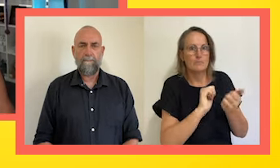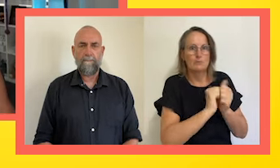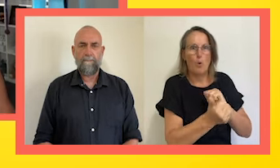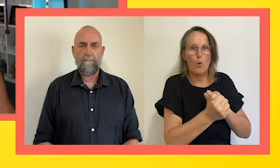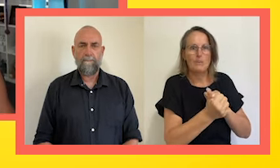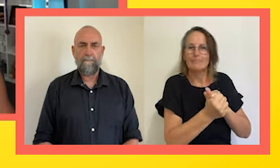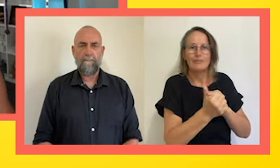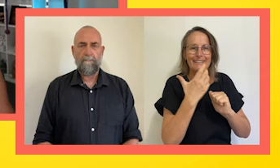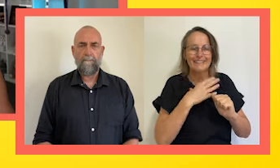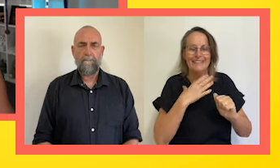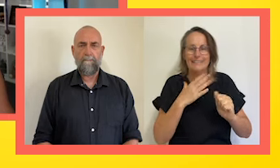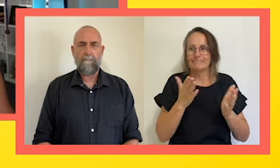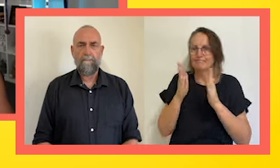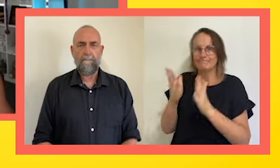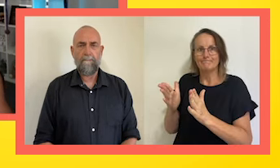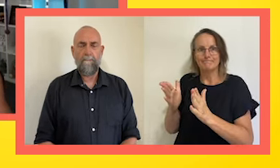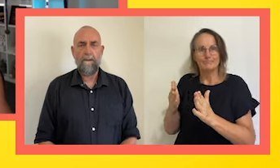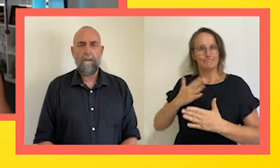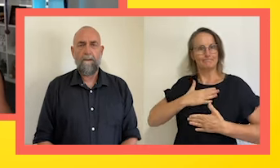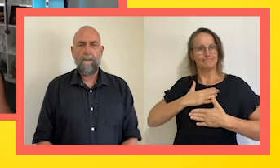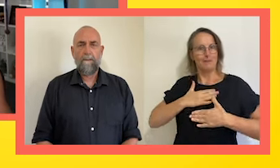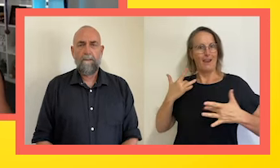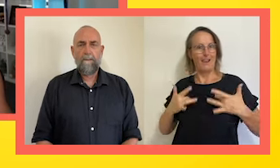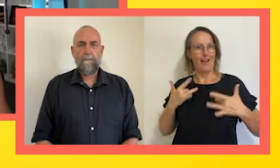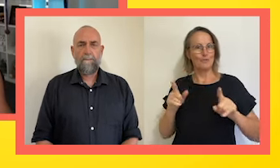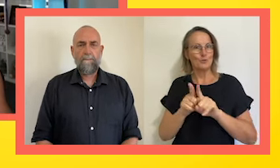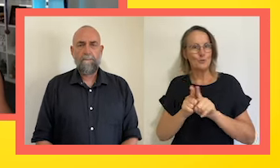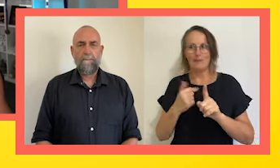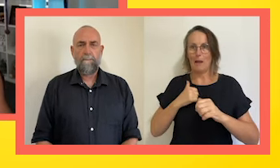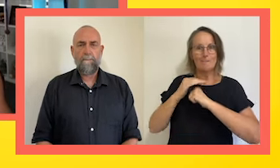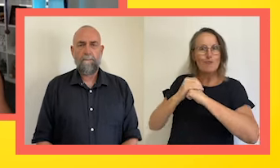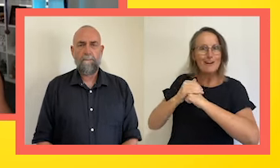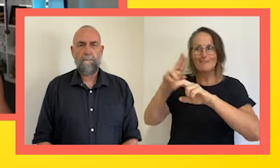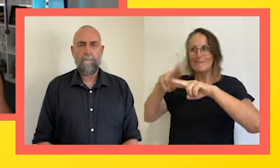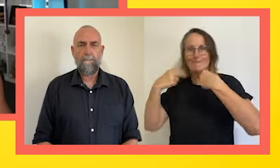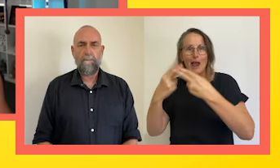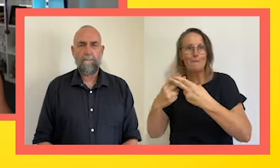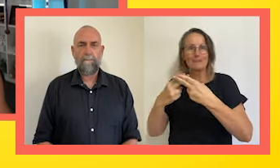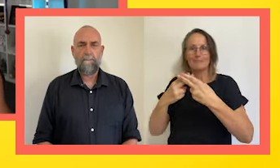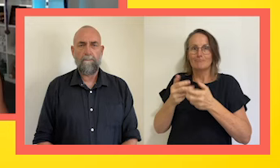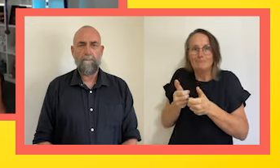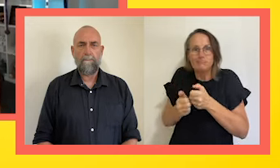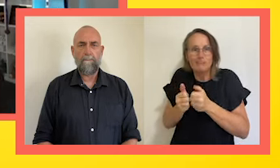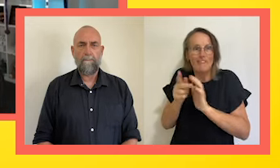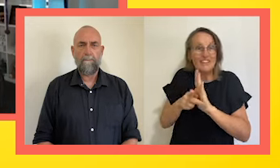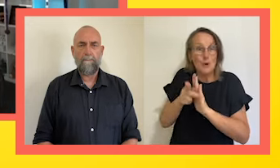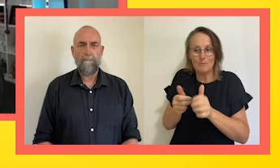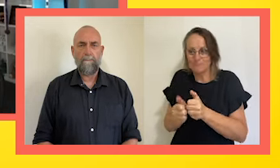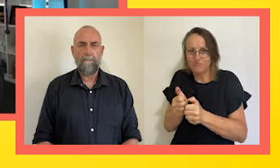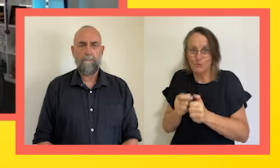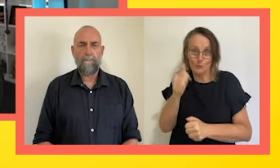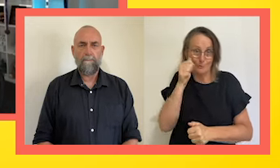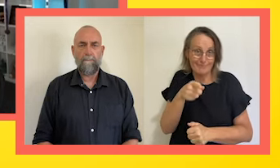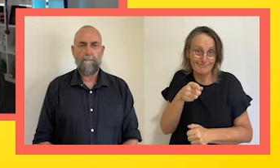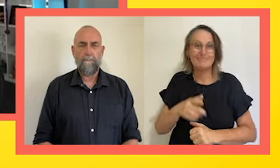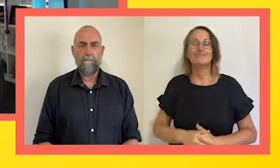I think I'm so much more than just a swimmer. Like, you know, I love all of my friends and my family. I love my video games. As anyone that follows me on Twitter